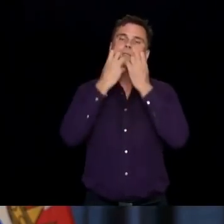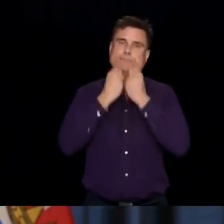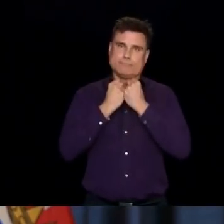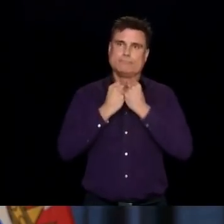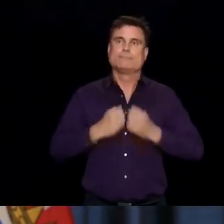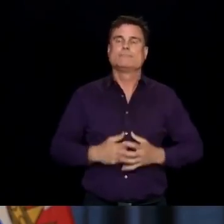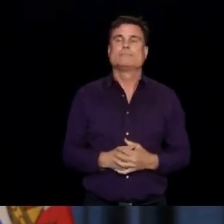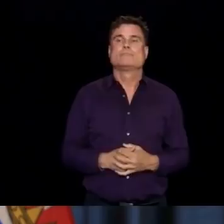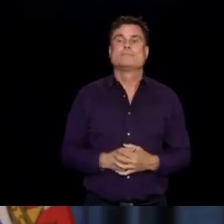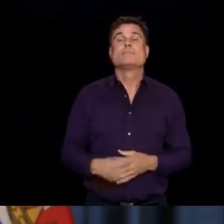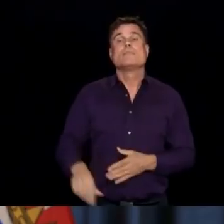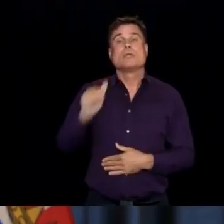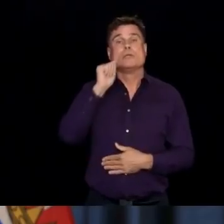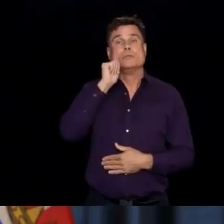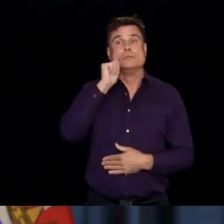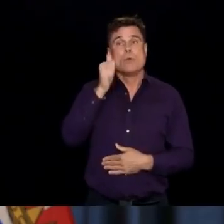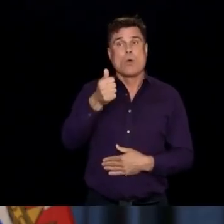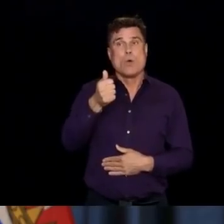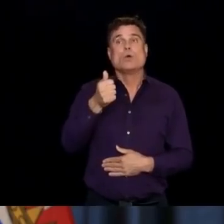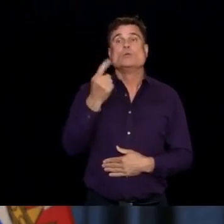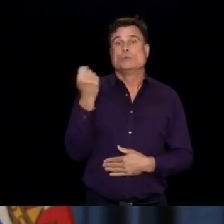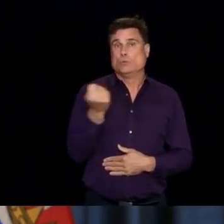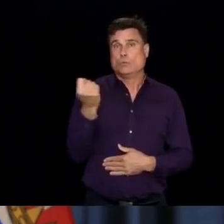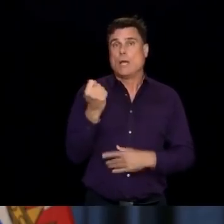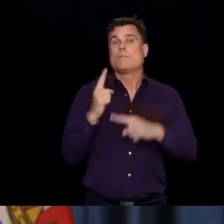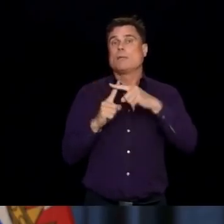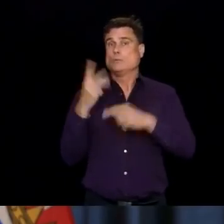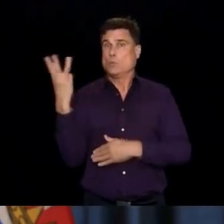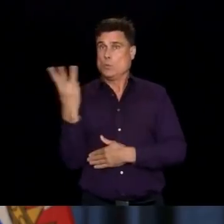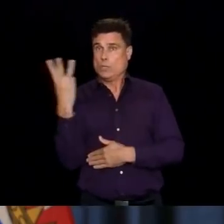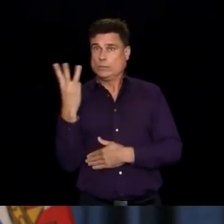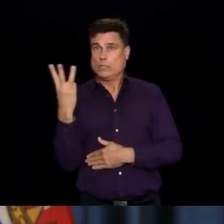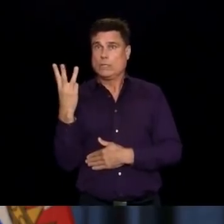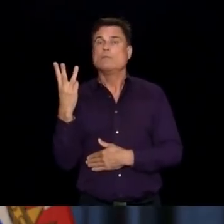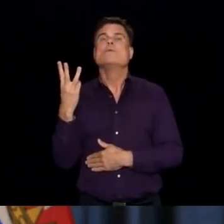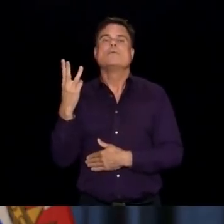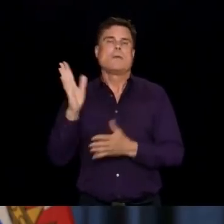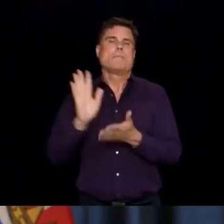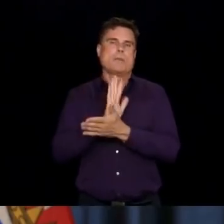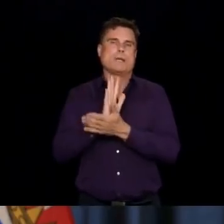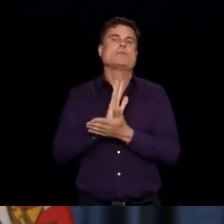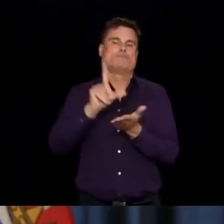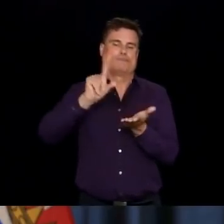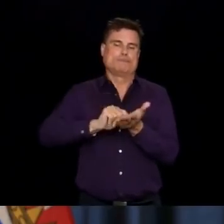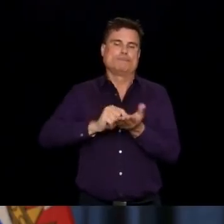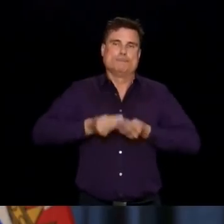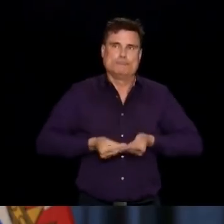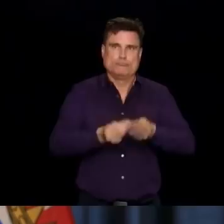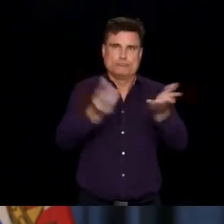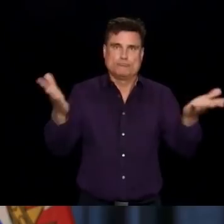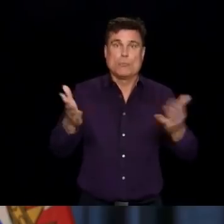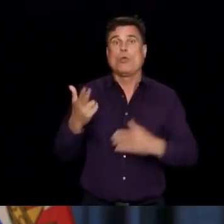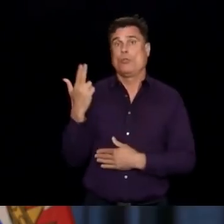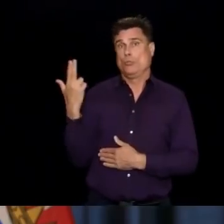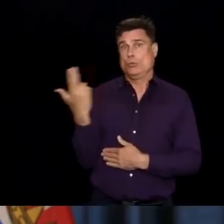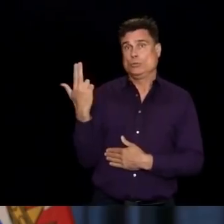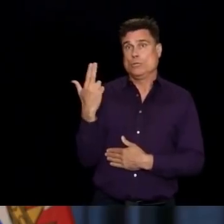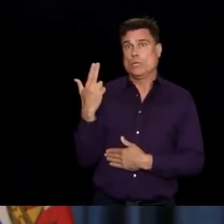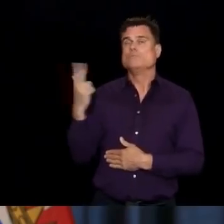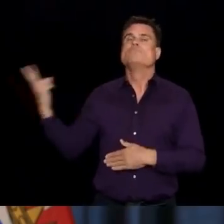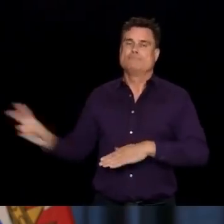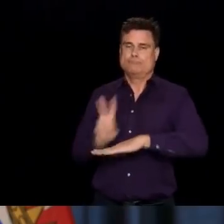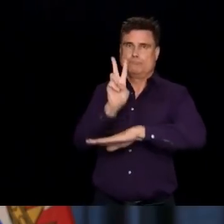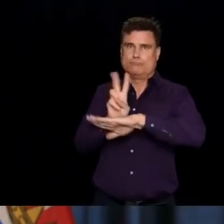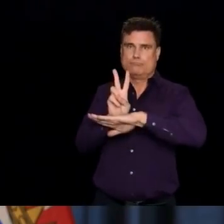o'clock, we'll be providing written briefings with updates about COVID-19. new cases in British Columbia. On Thursday, there will be